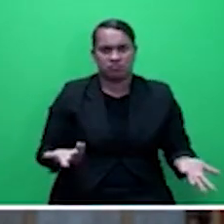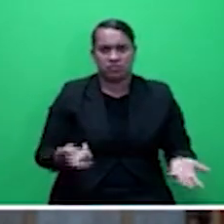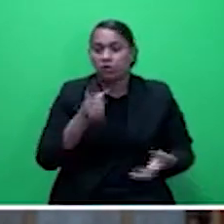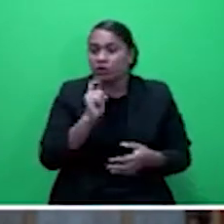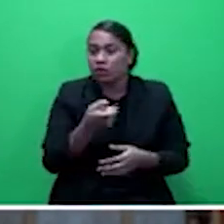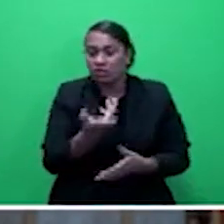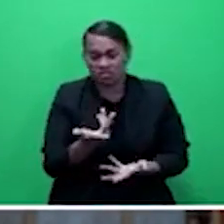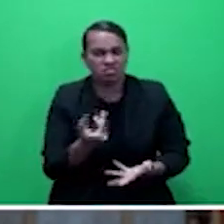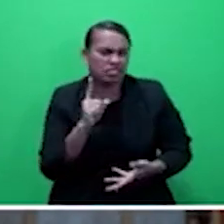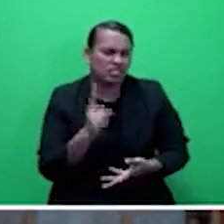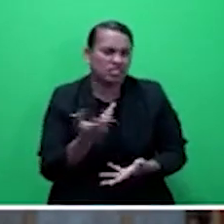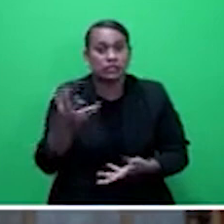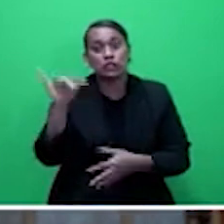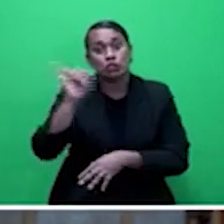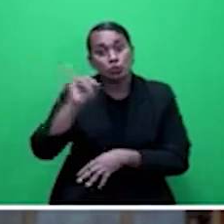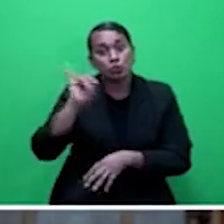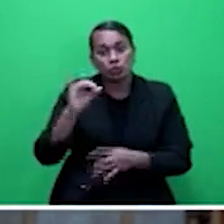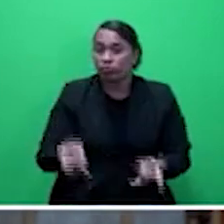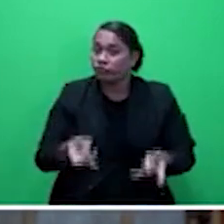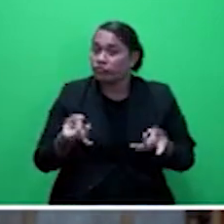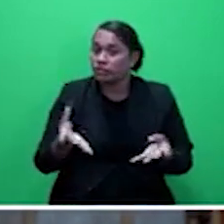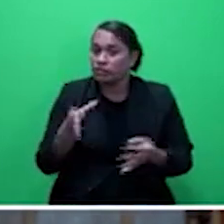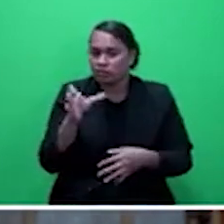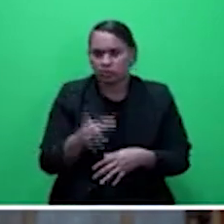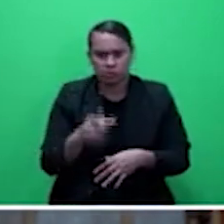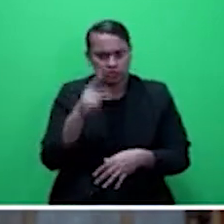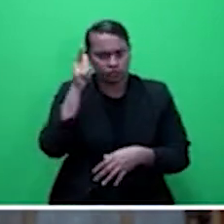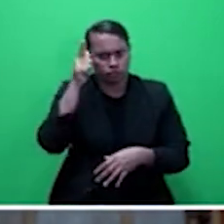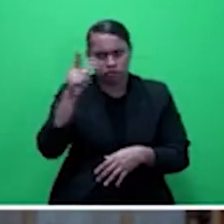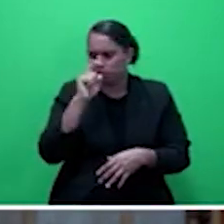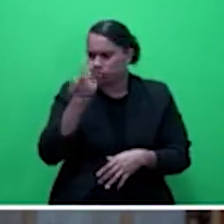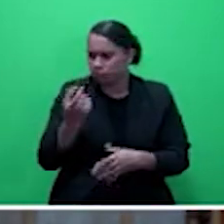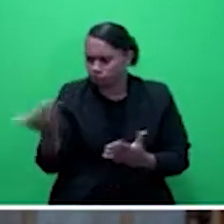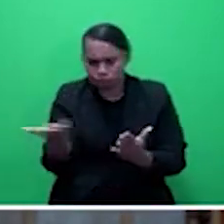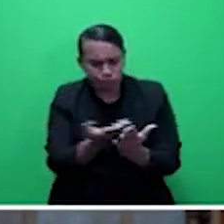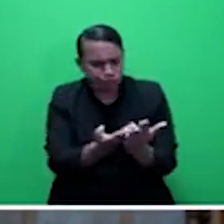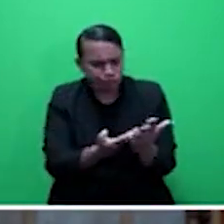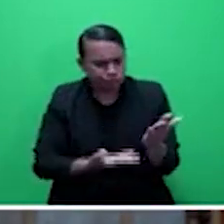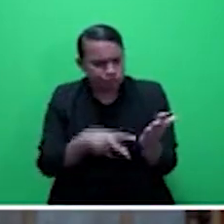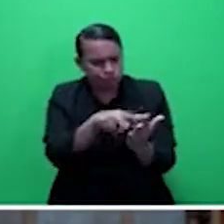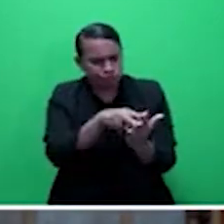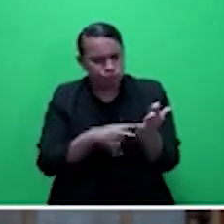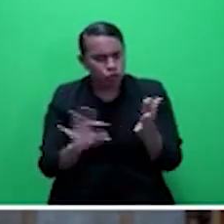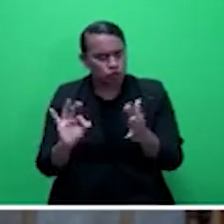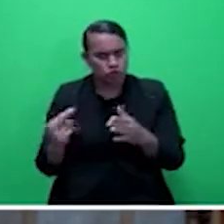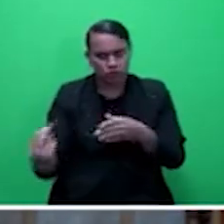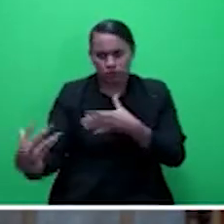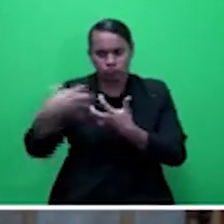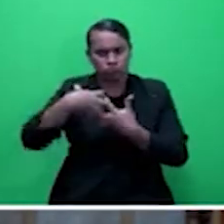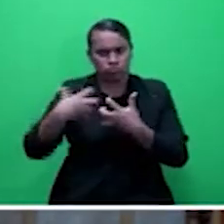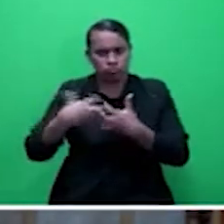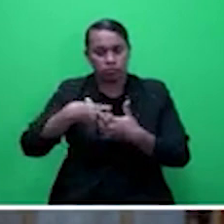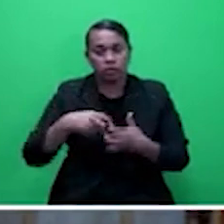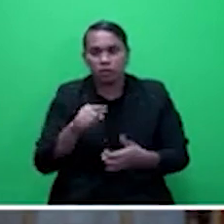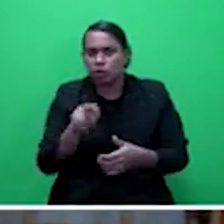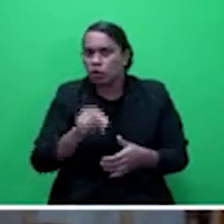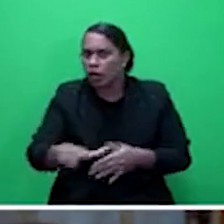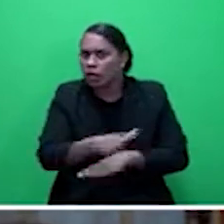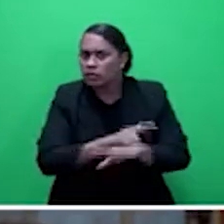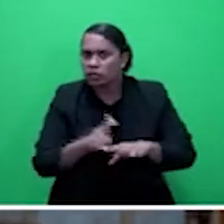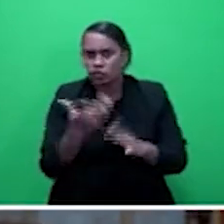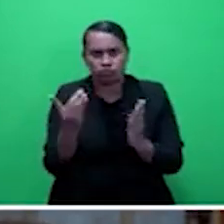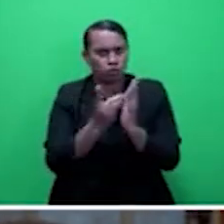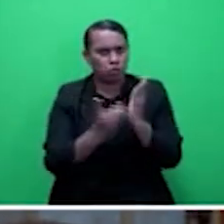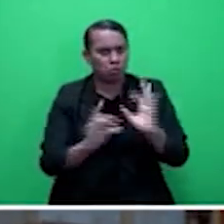providers with the compliance requirements in order to include these small SMEs.